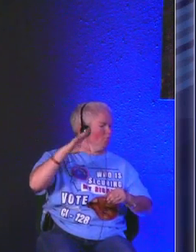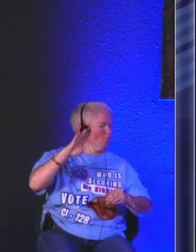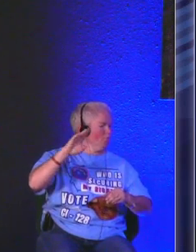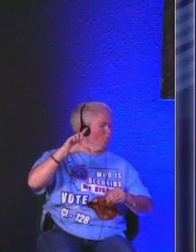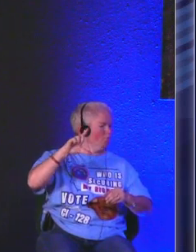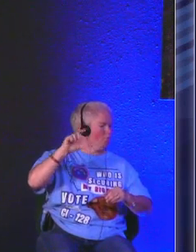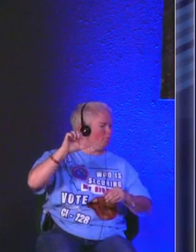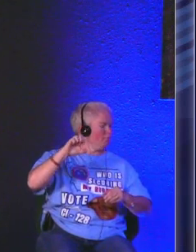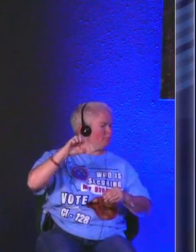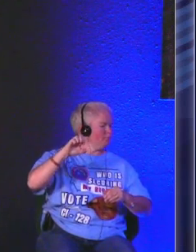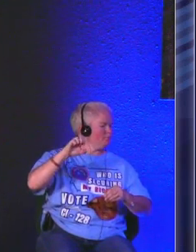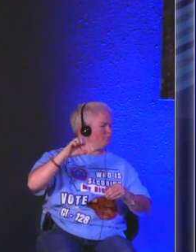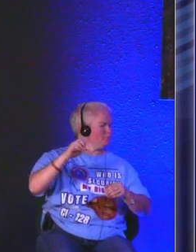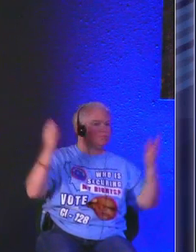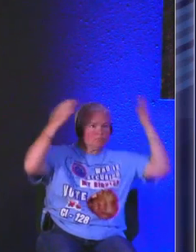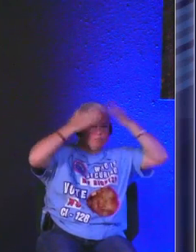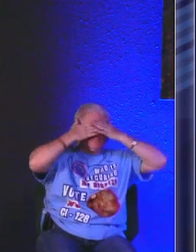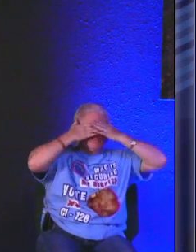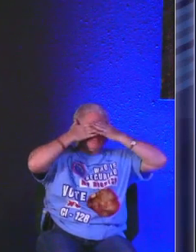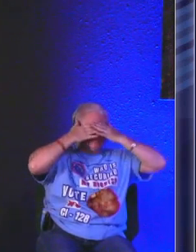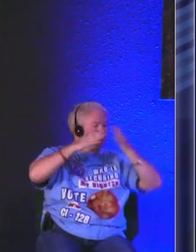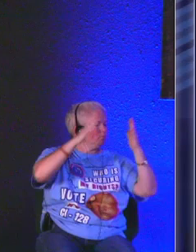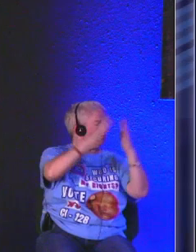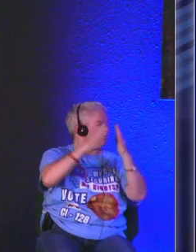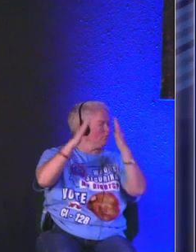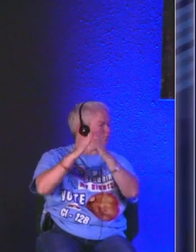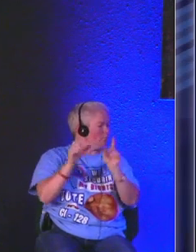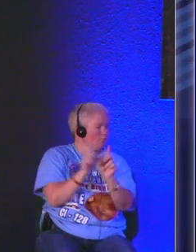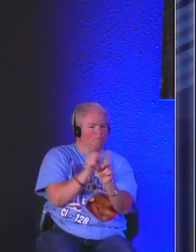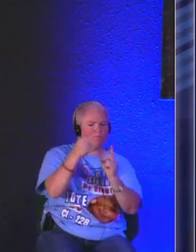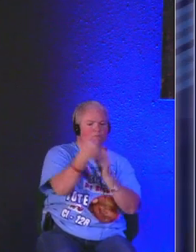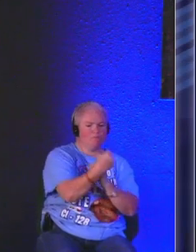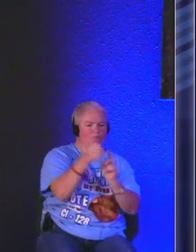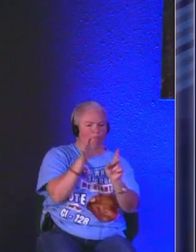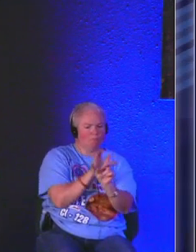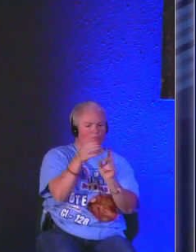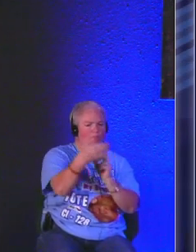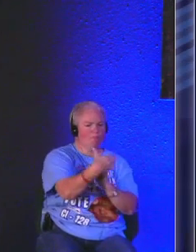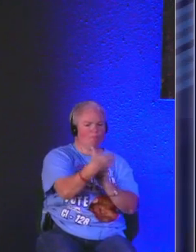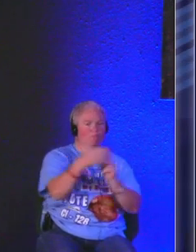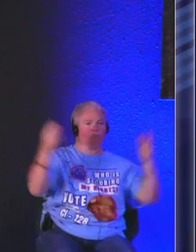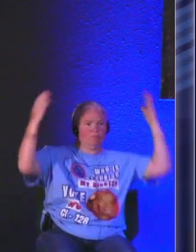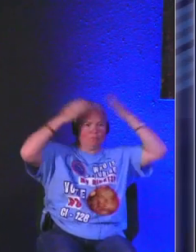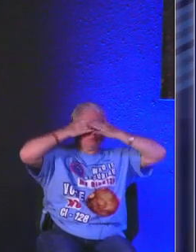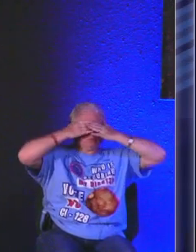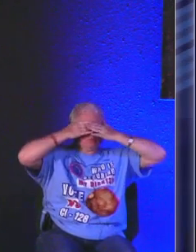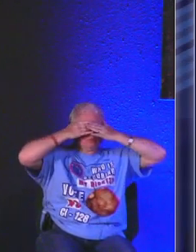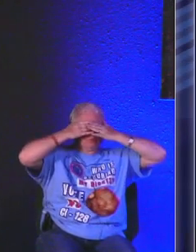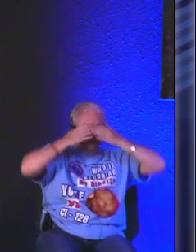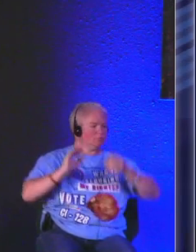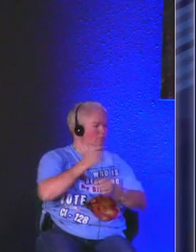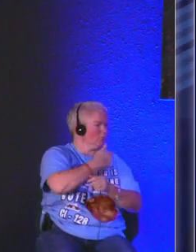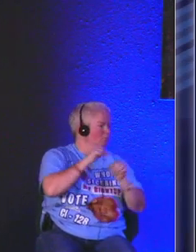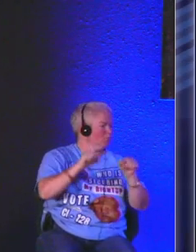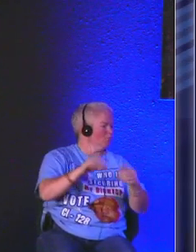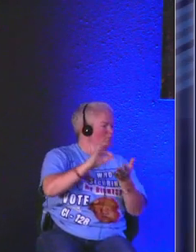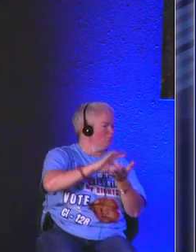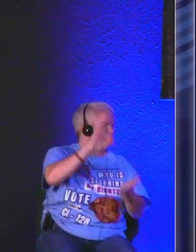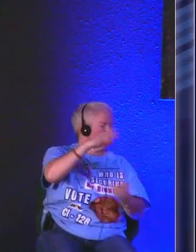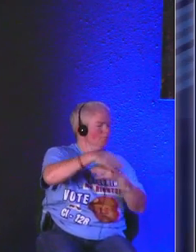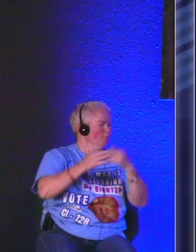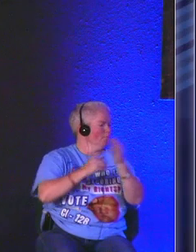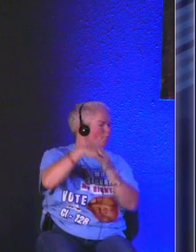darkness darkness I think we can agree that society and culture is trending toward darkness we can find